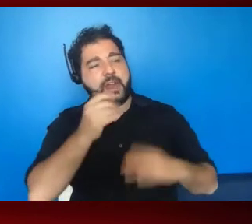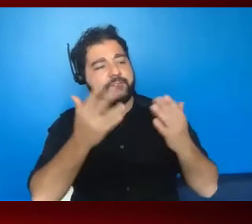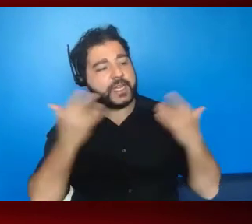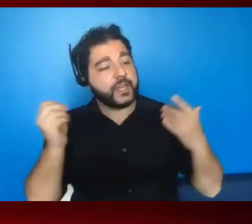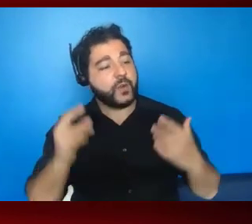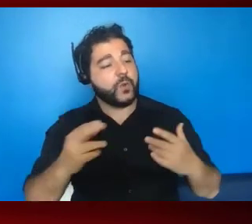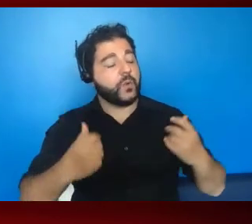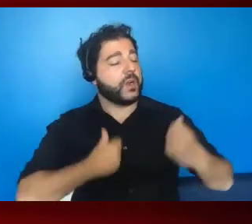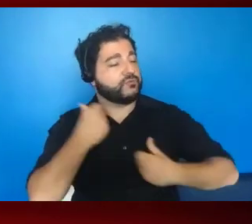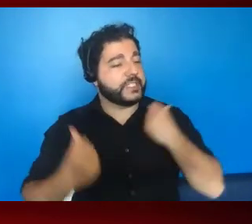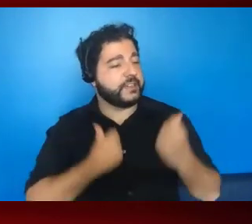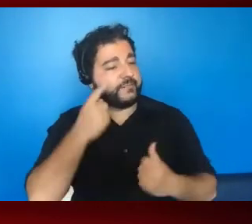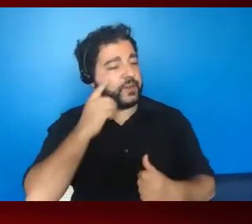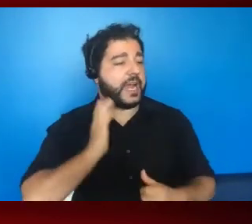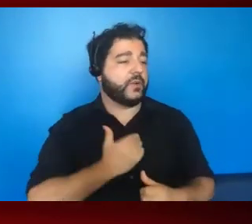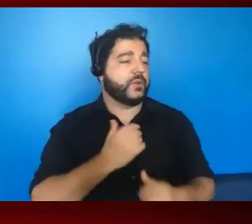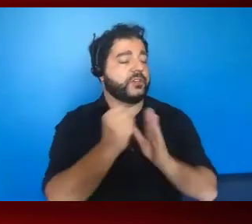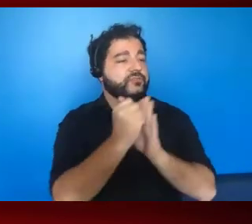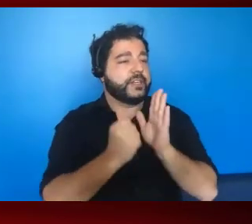even hostile to our agenda?